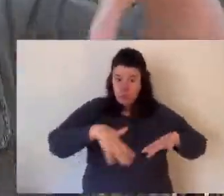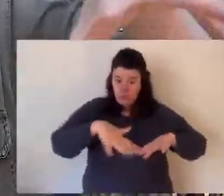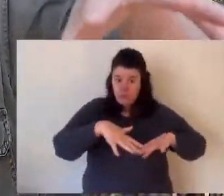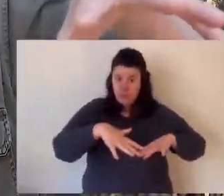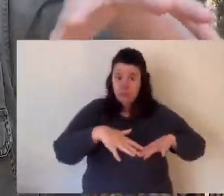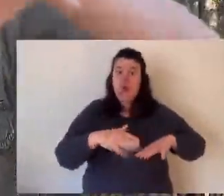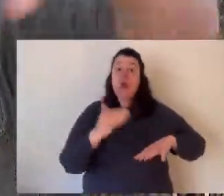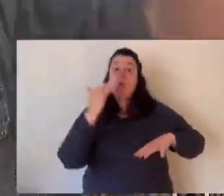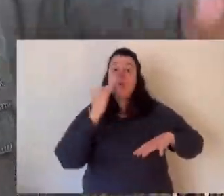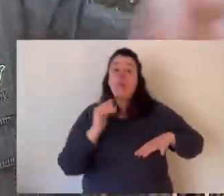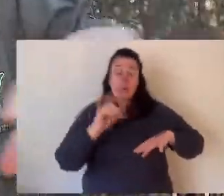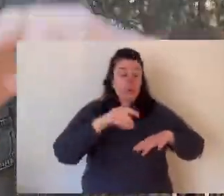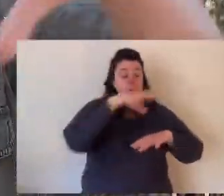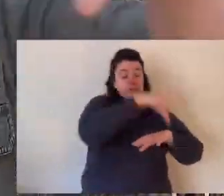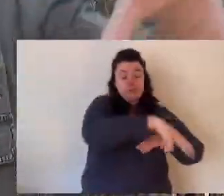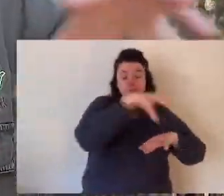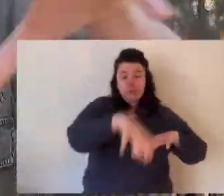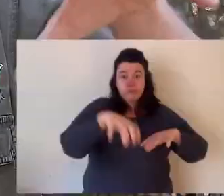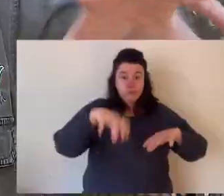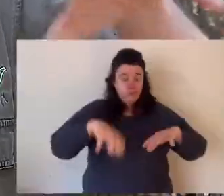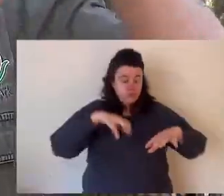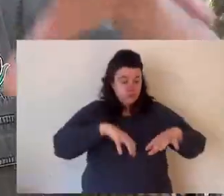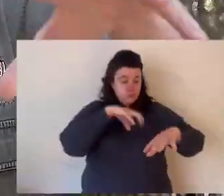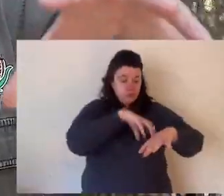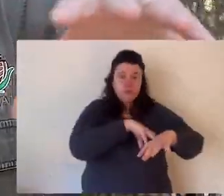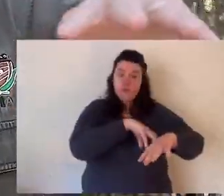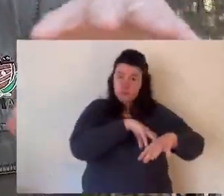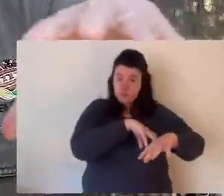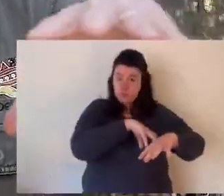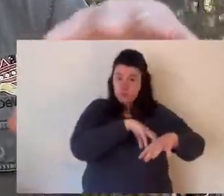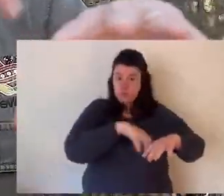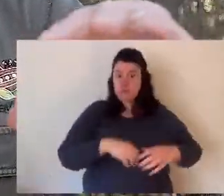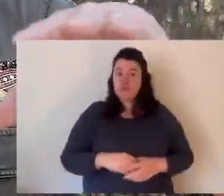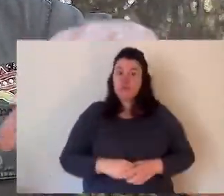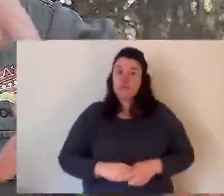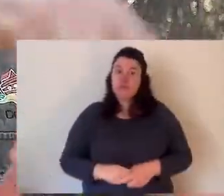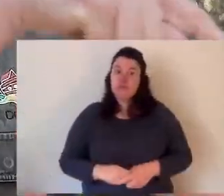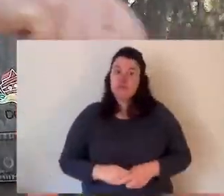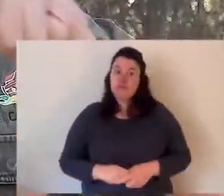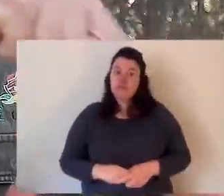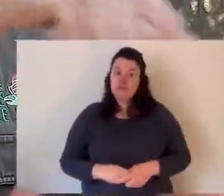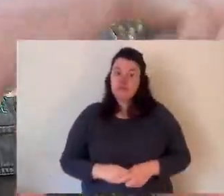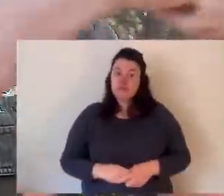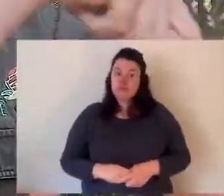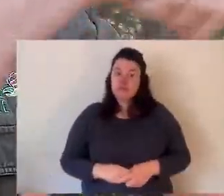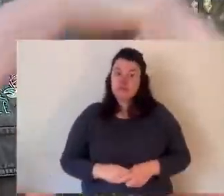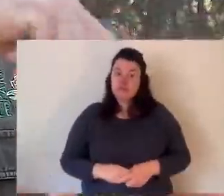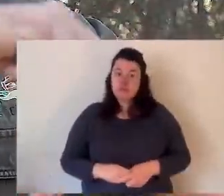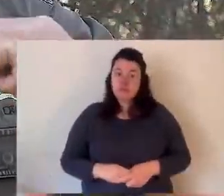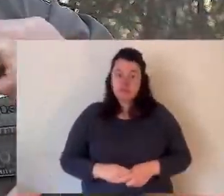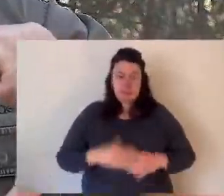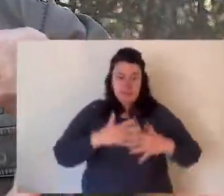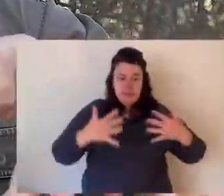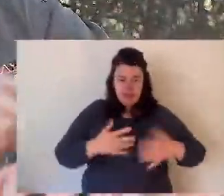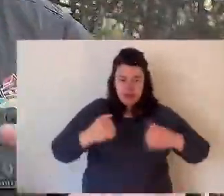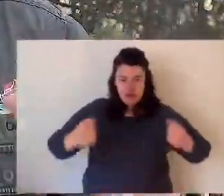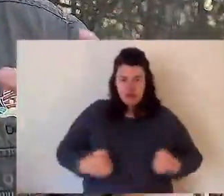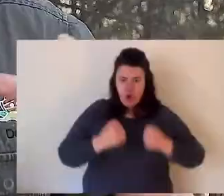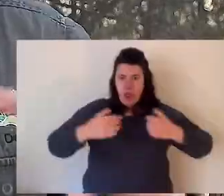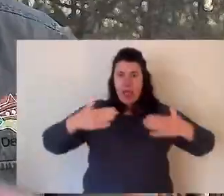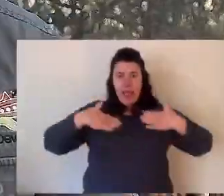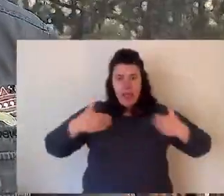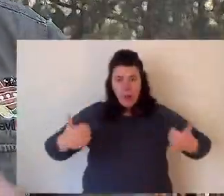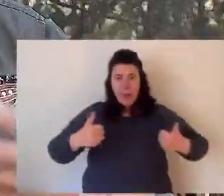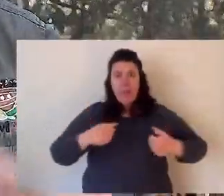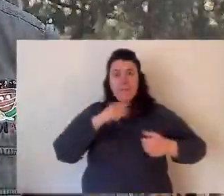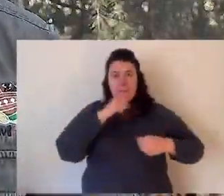with a territory, a slightly larger territory than the females and female territories overlap the male's territories. And